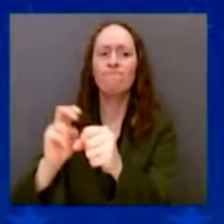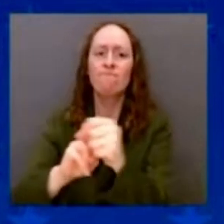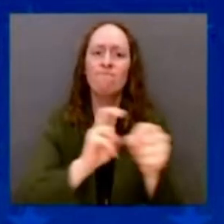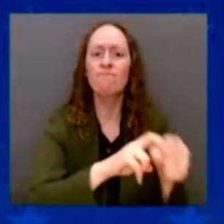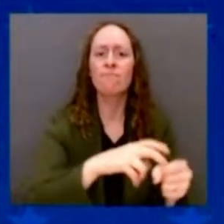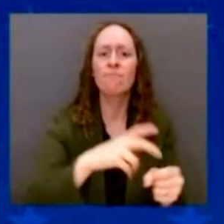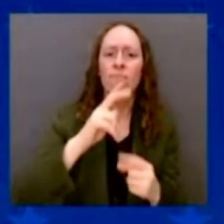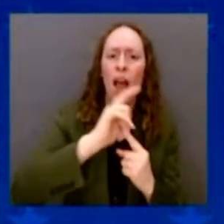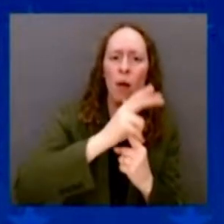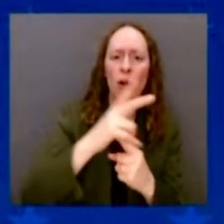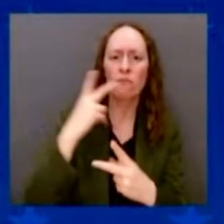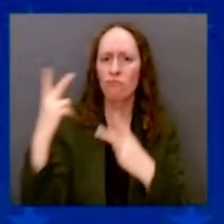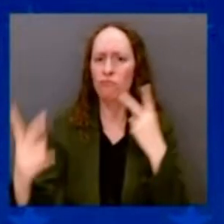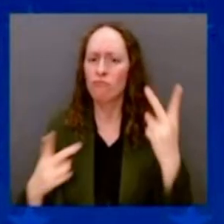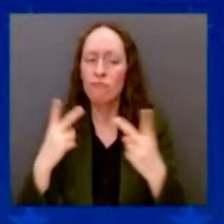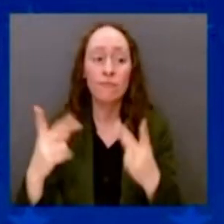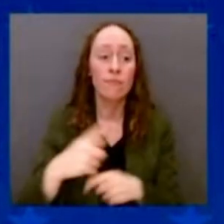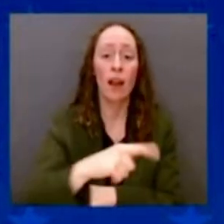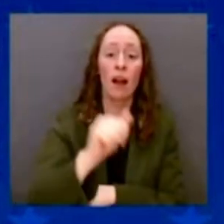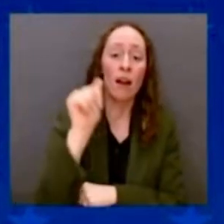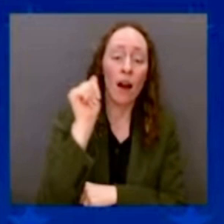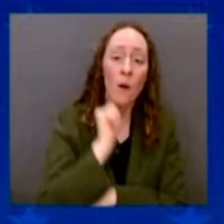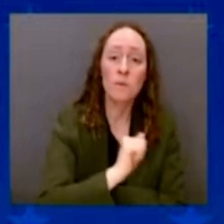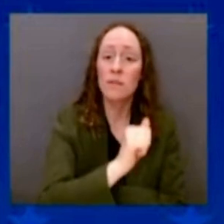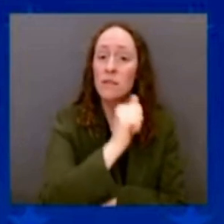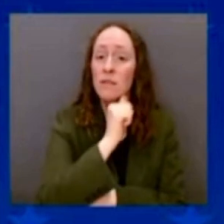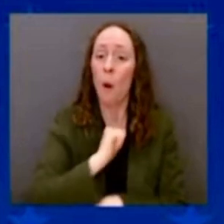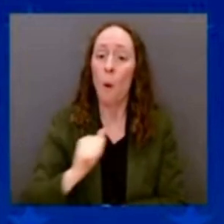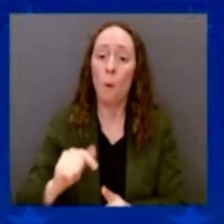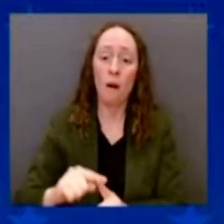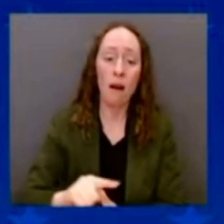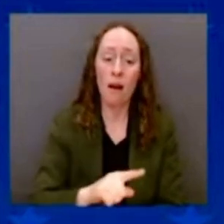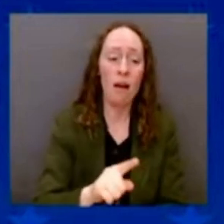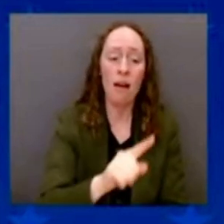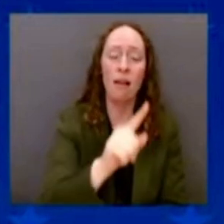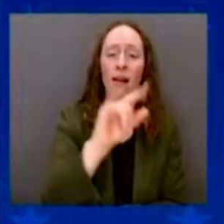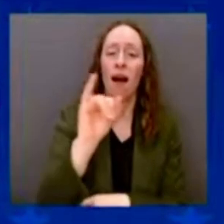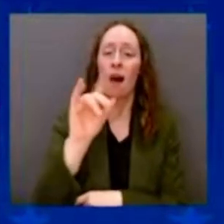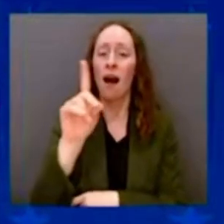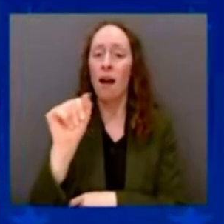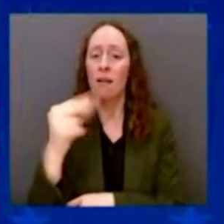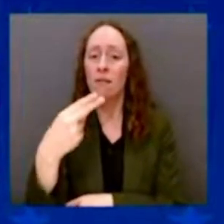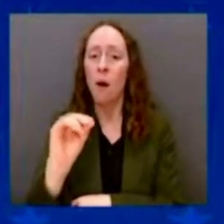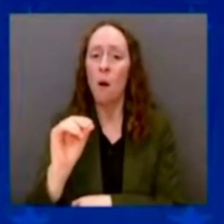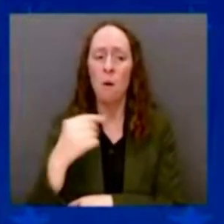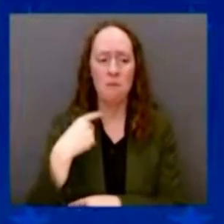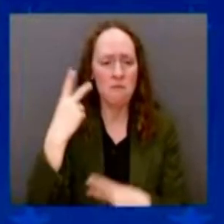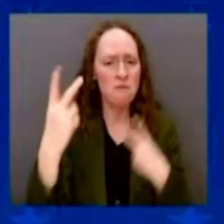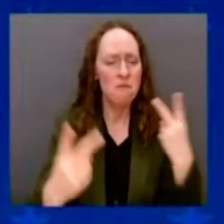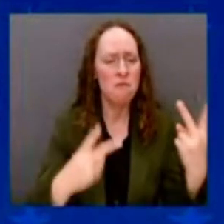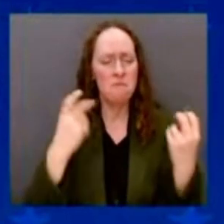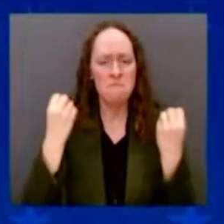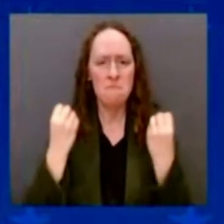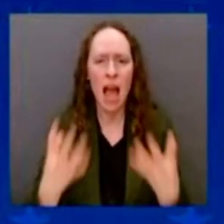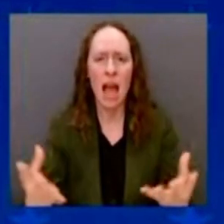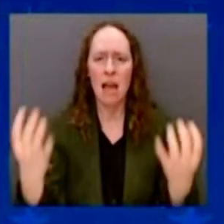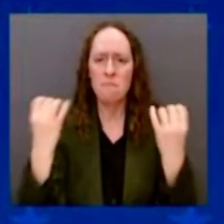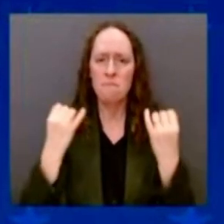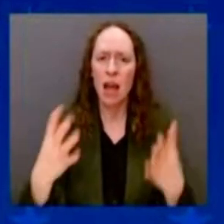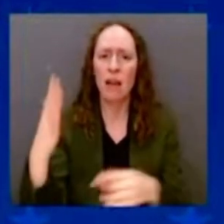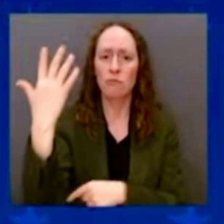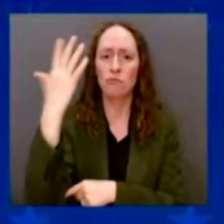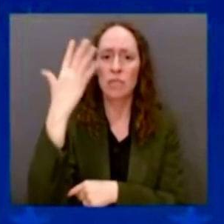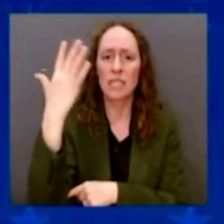Coast. More forests have burned to the ground than the entire state